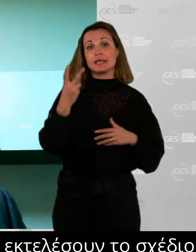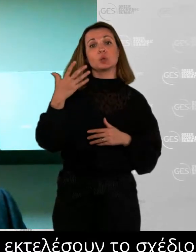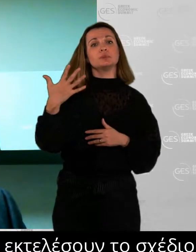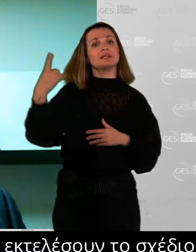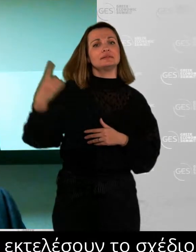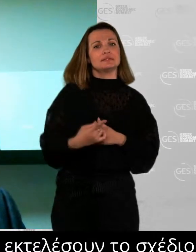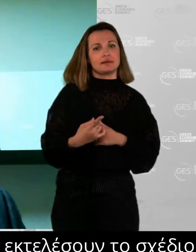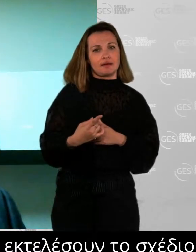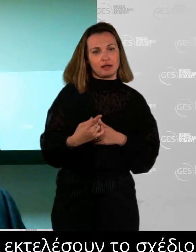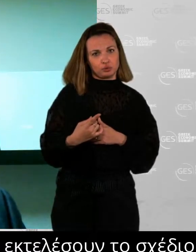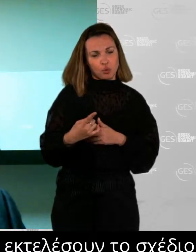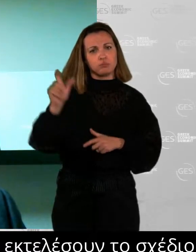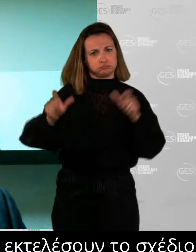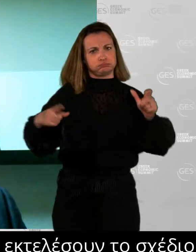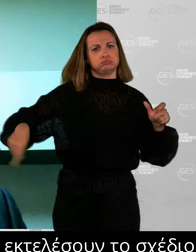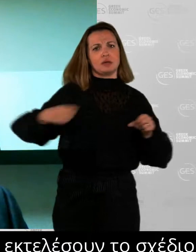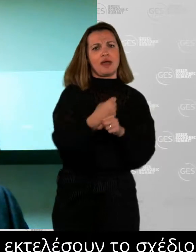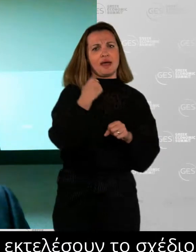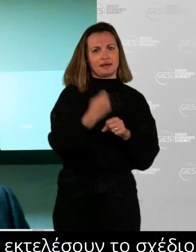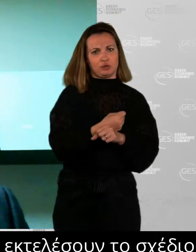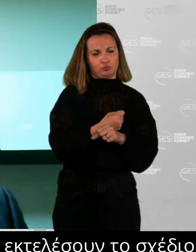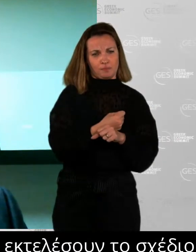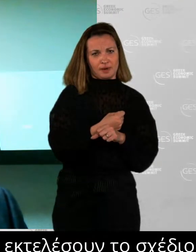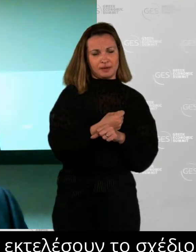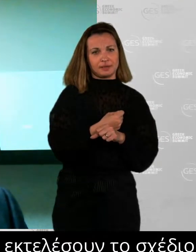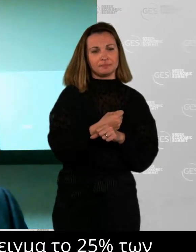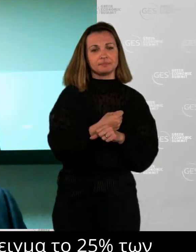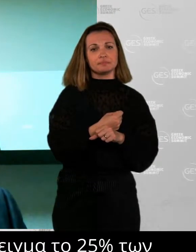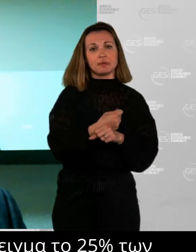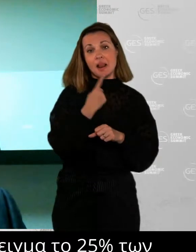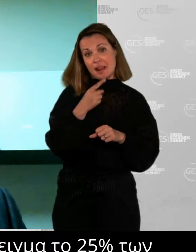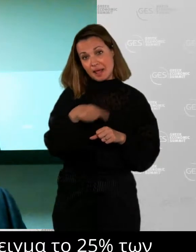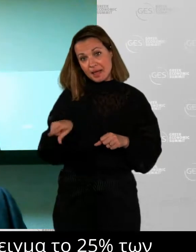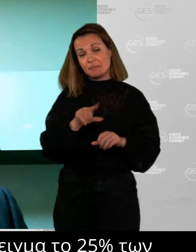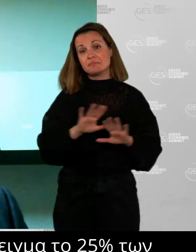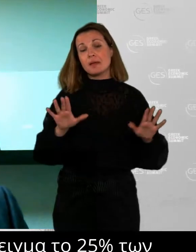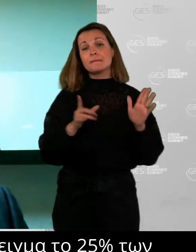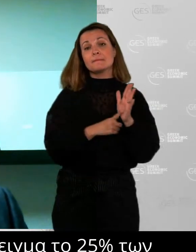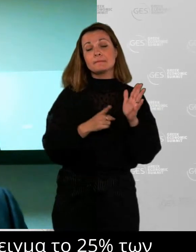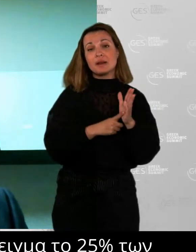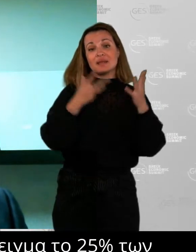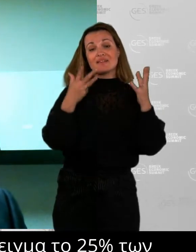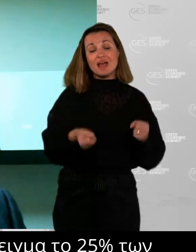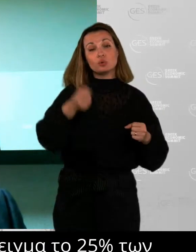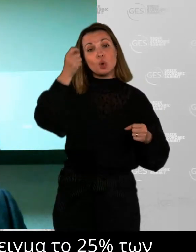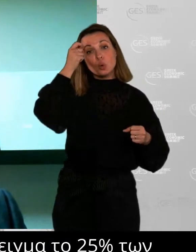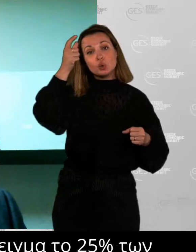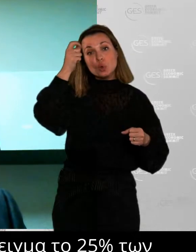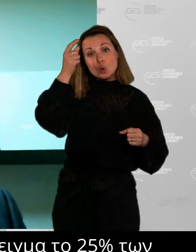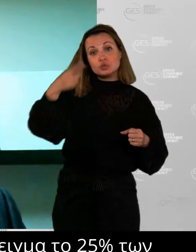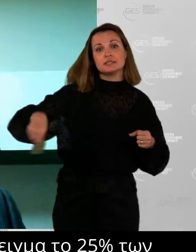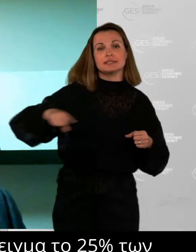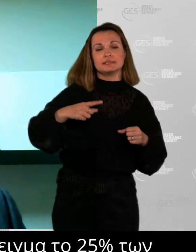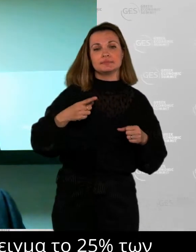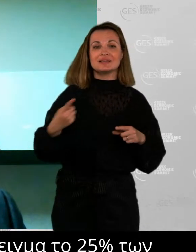within the next two years, meaning that we will ask AI tools like Siri and Alexa to help us with information. And so the ability